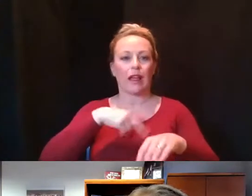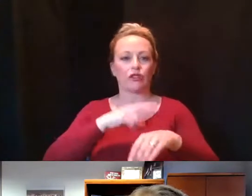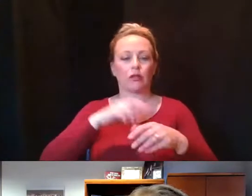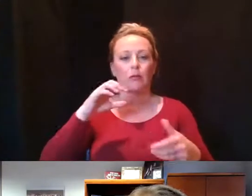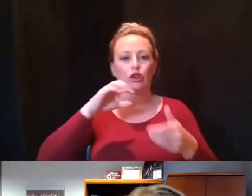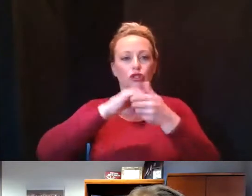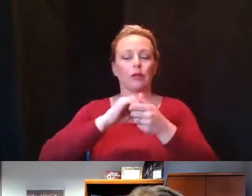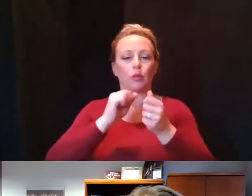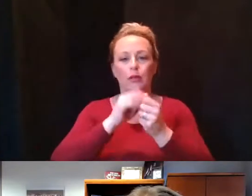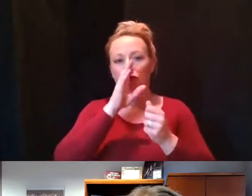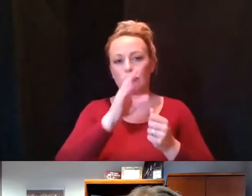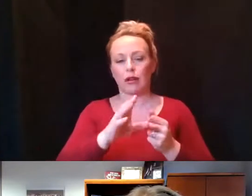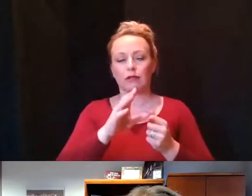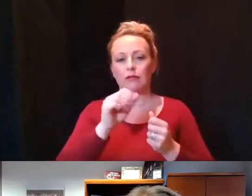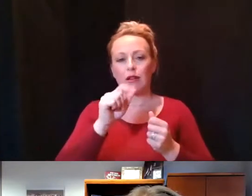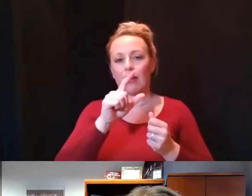allocations.